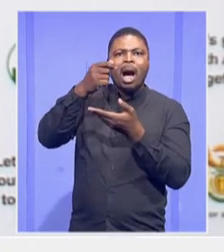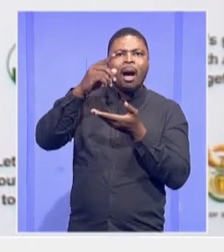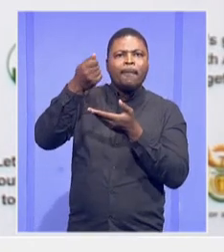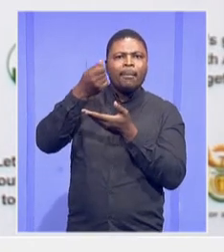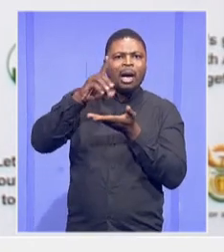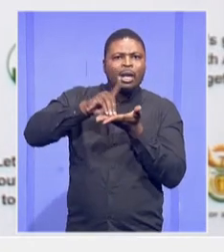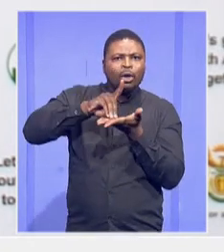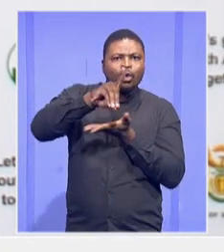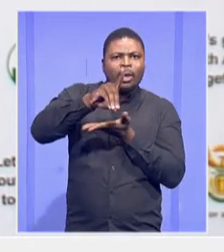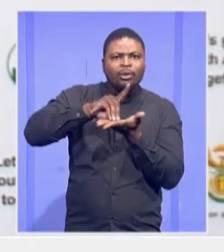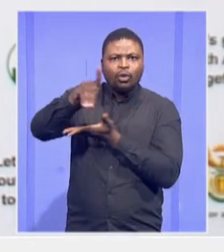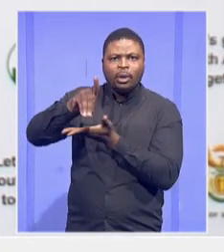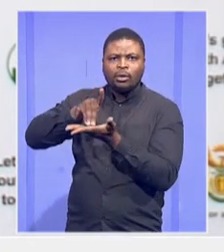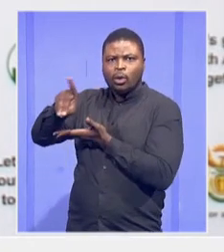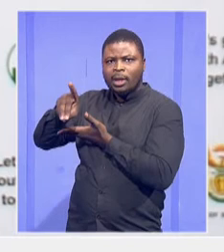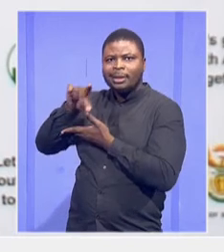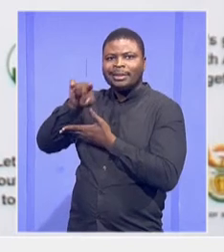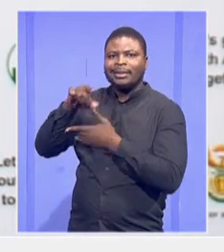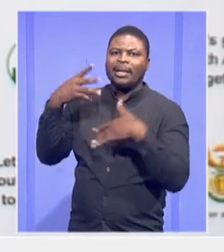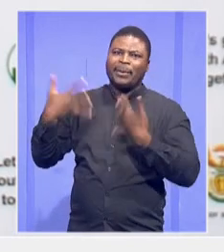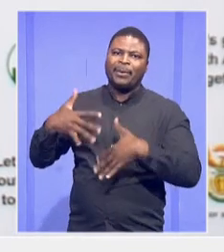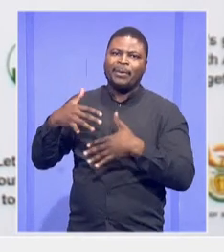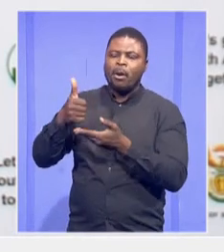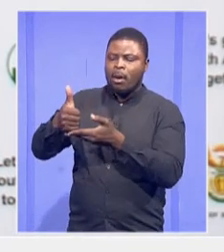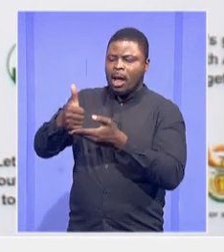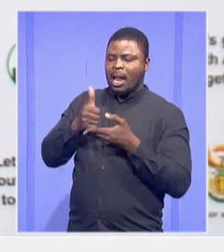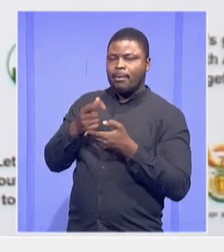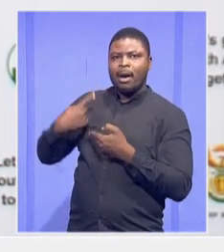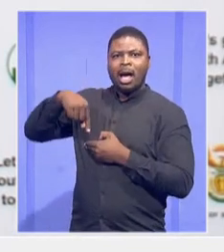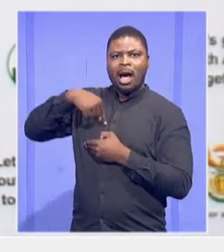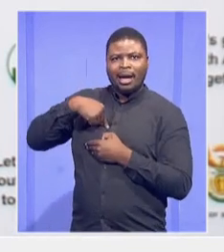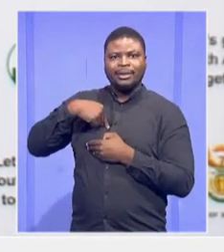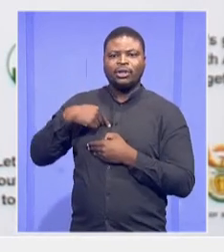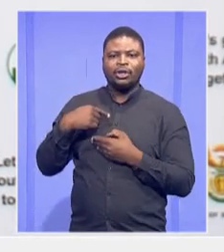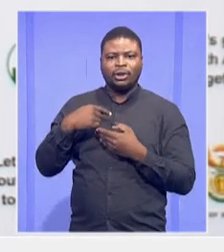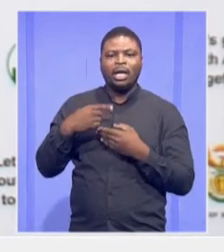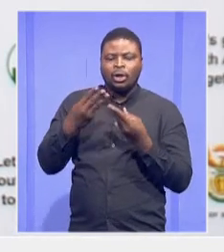by helping us to deal with this challenge.